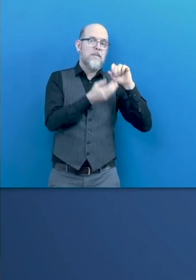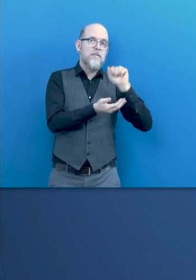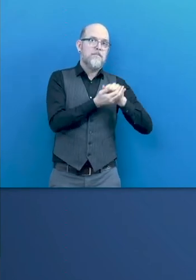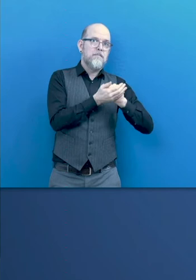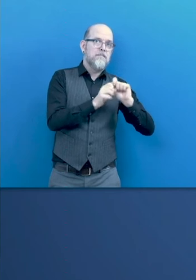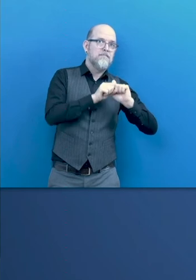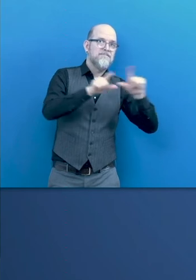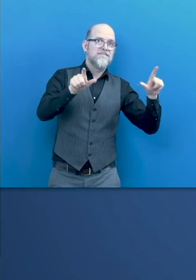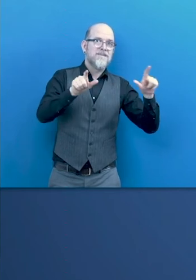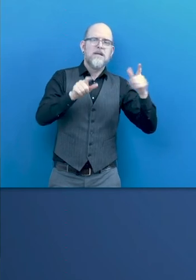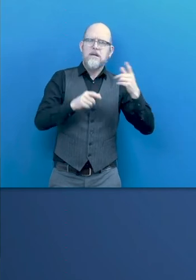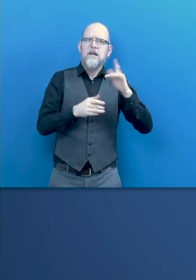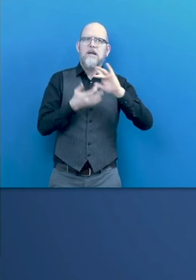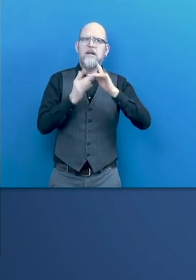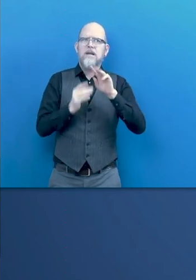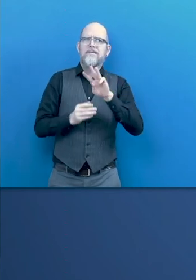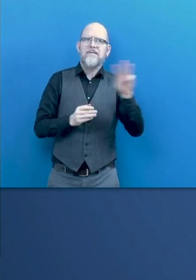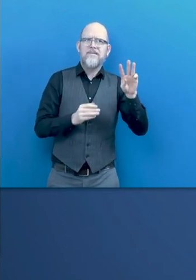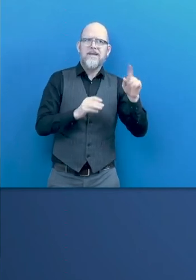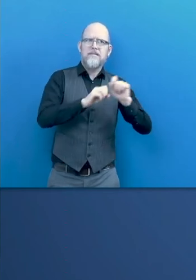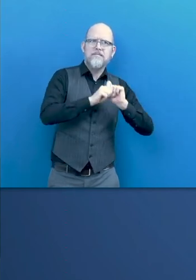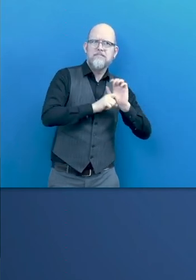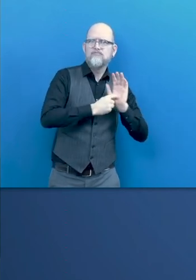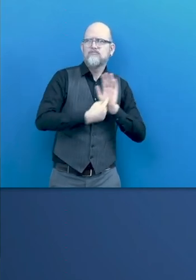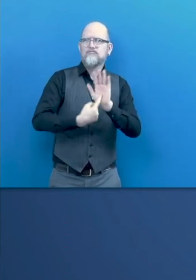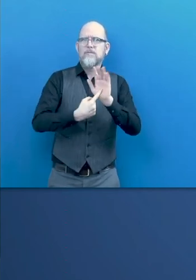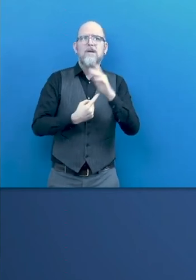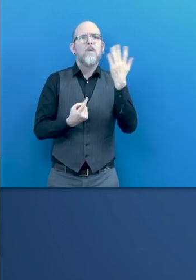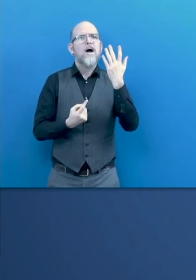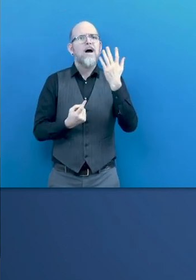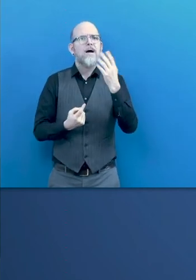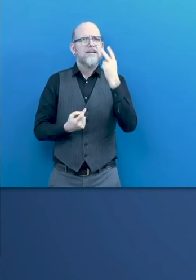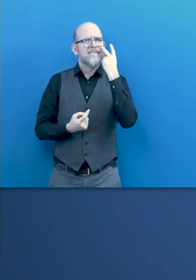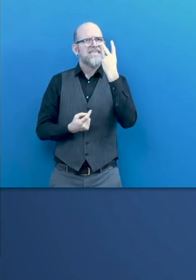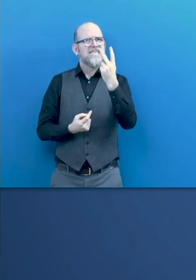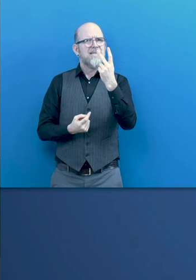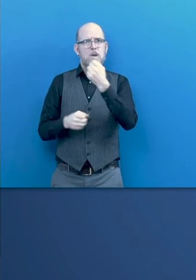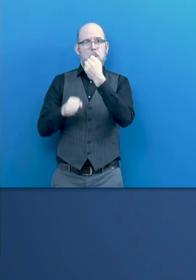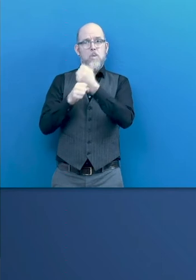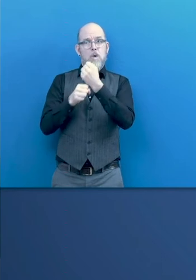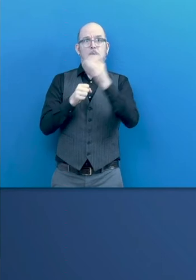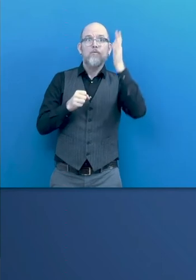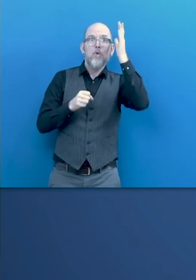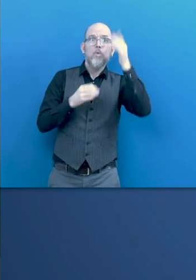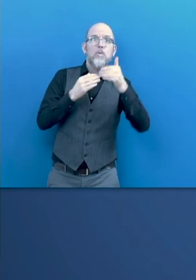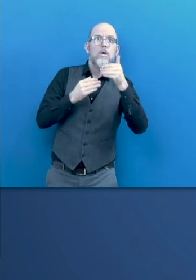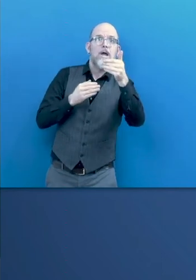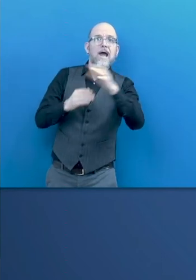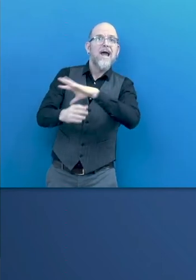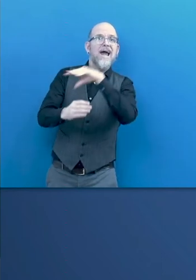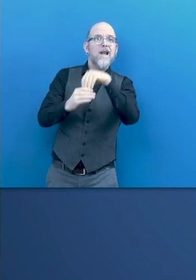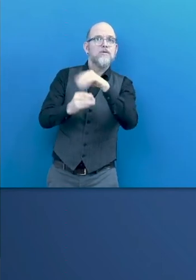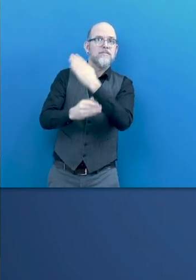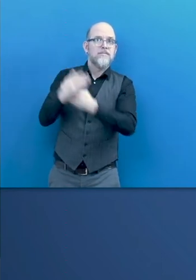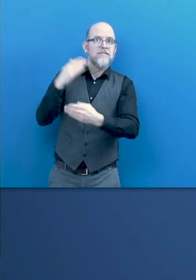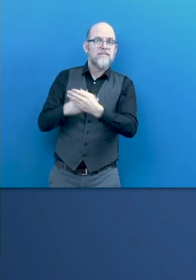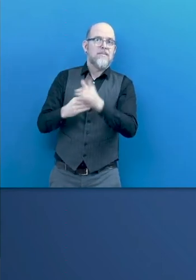slide, making the future of work inclusive for people with disabilities, that analyzes the key trends of the future of